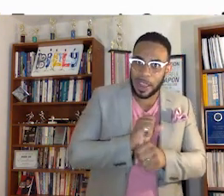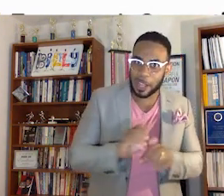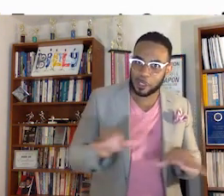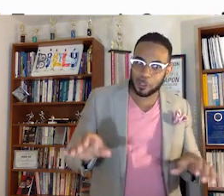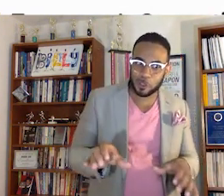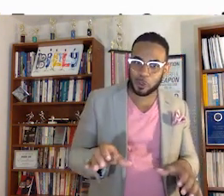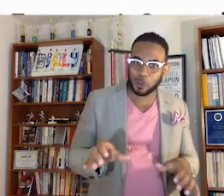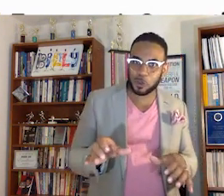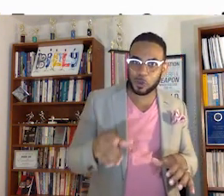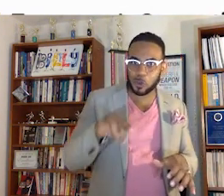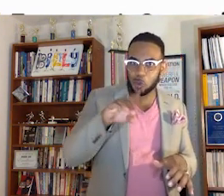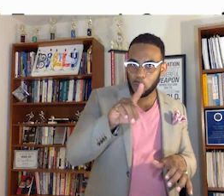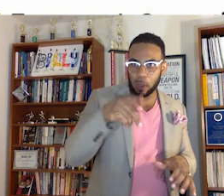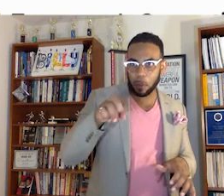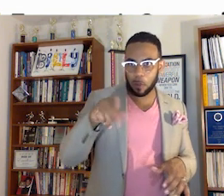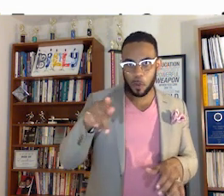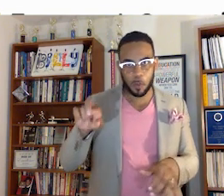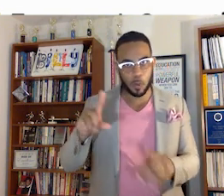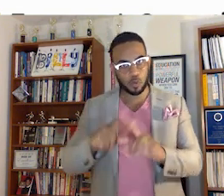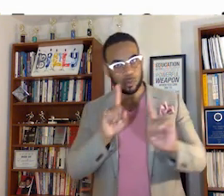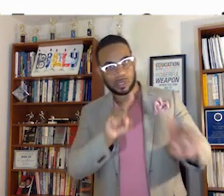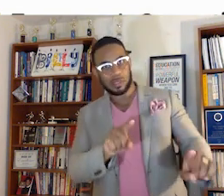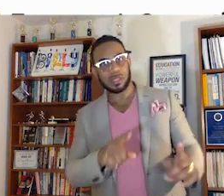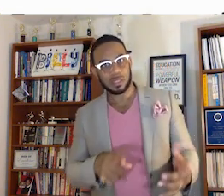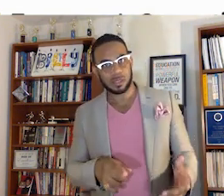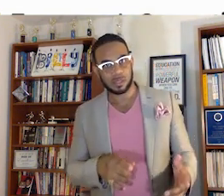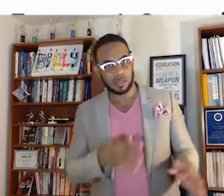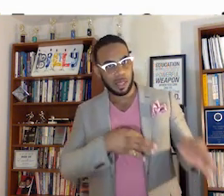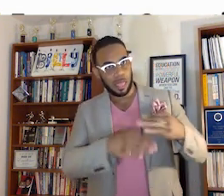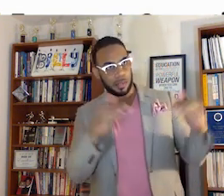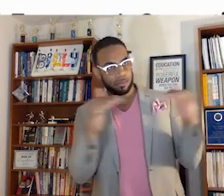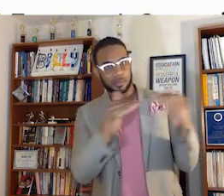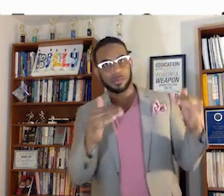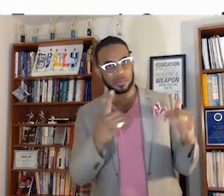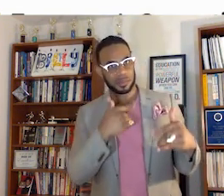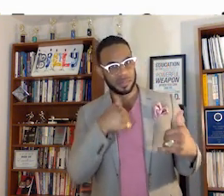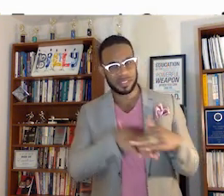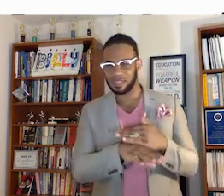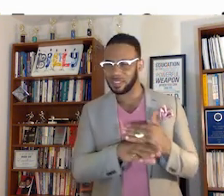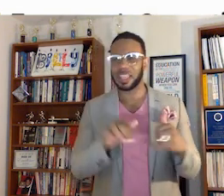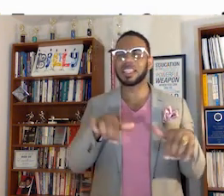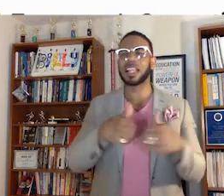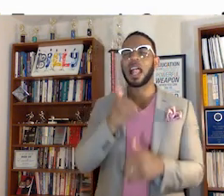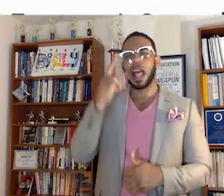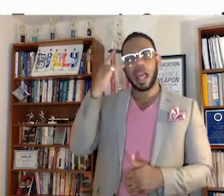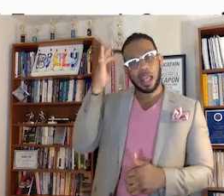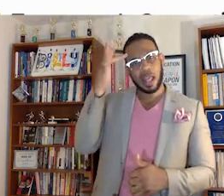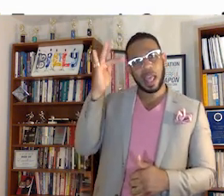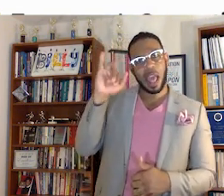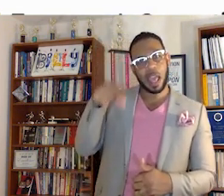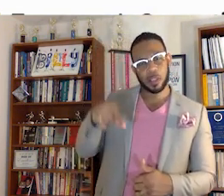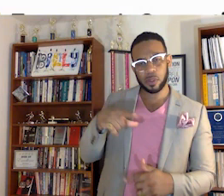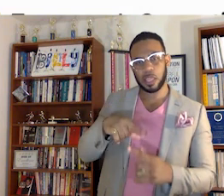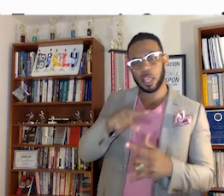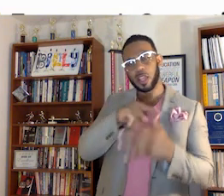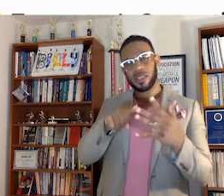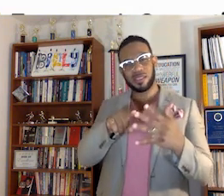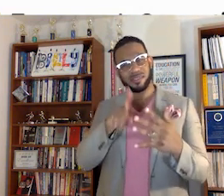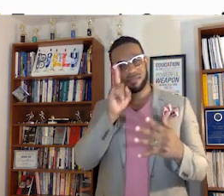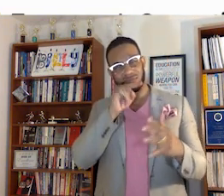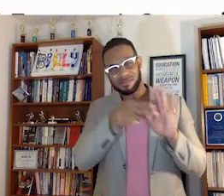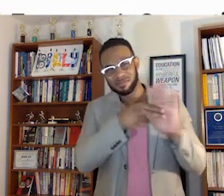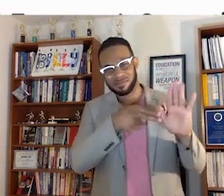do a quid pro quo to attend to be admitted potentially and challenge IQ and those monikers.